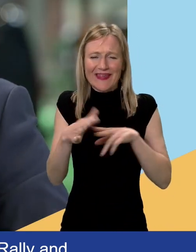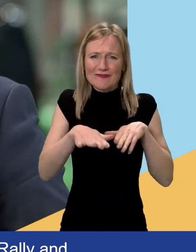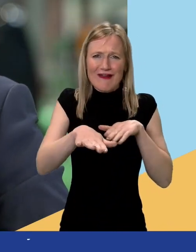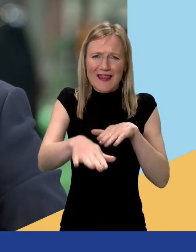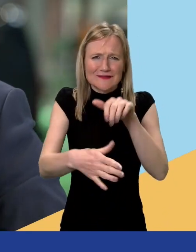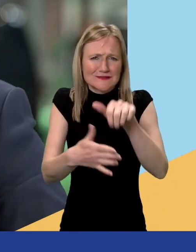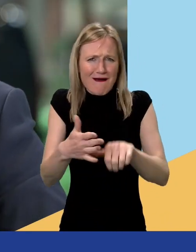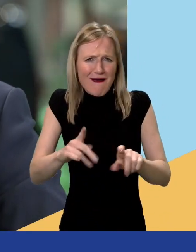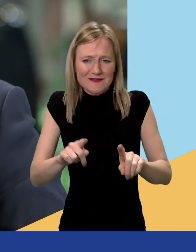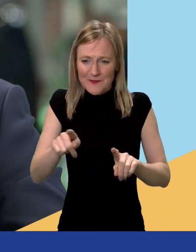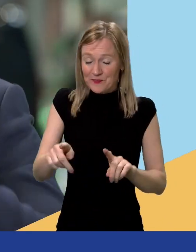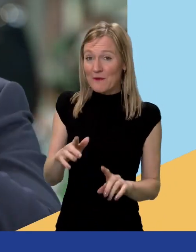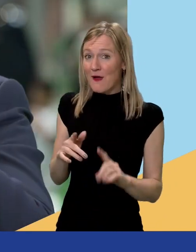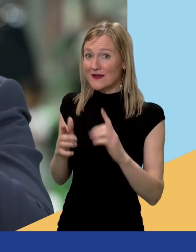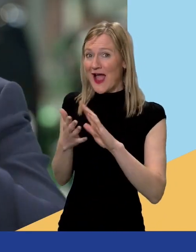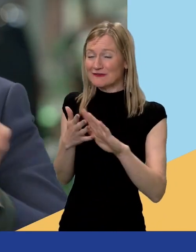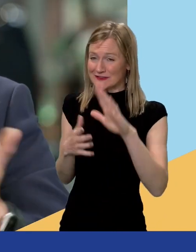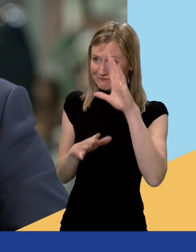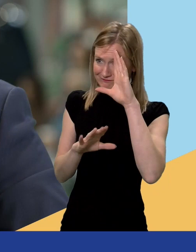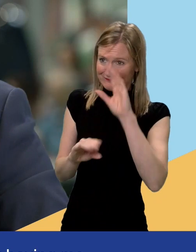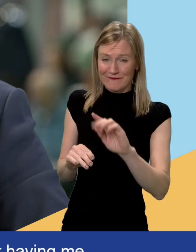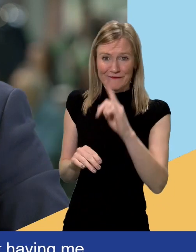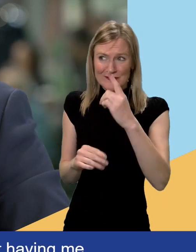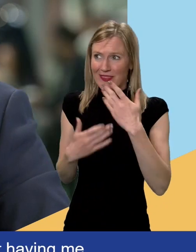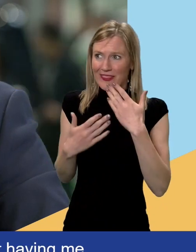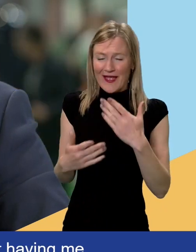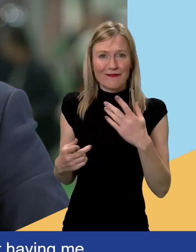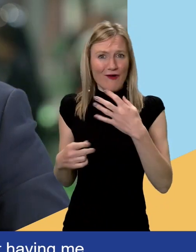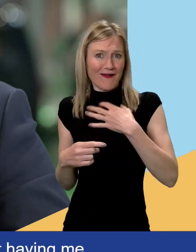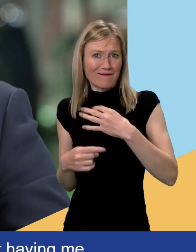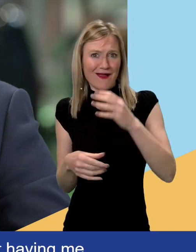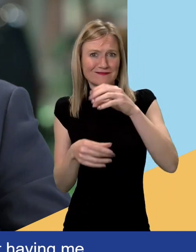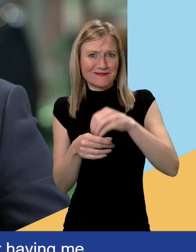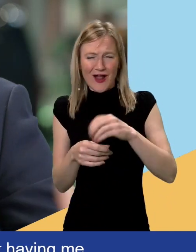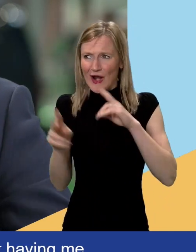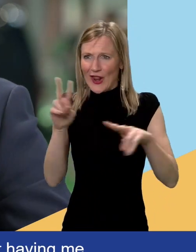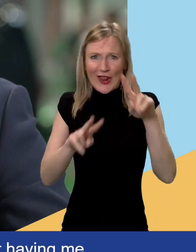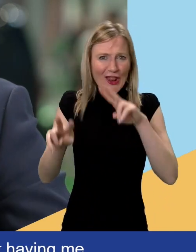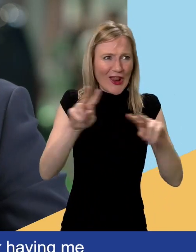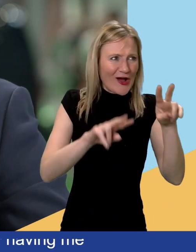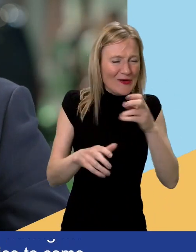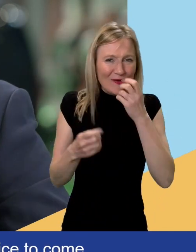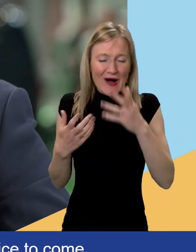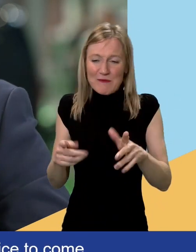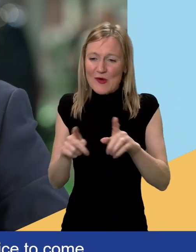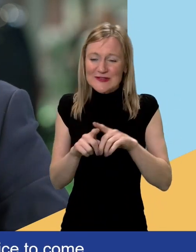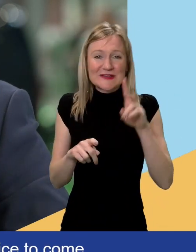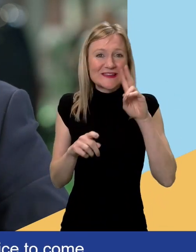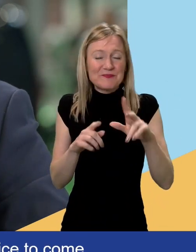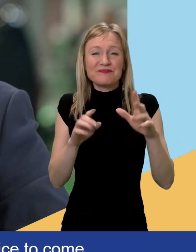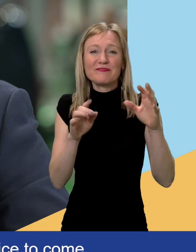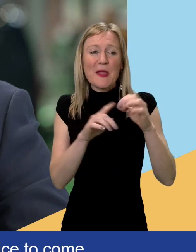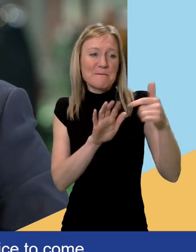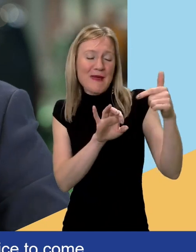show today. mean, what a great event. This great, you? Yeah, it's really nice to come and see so many more people coming in their petrol cars and crowding around the